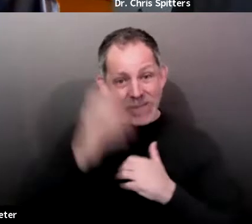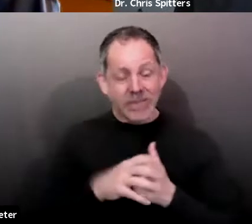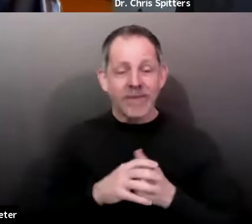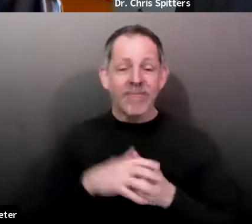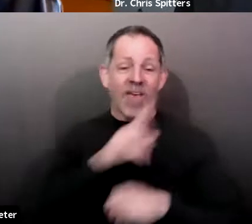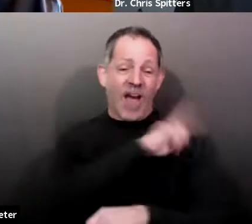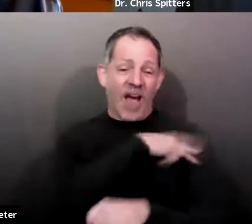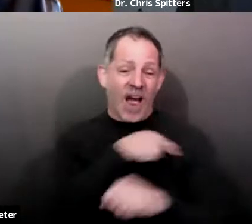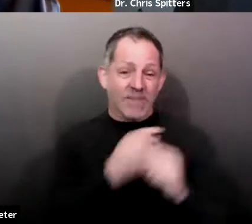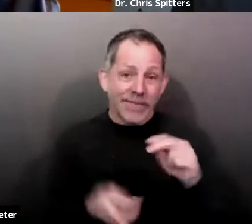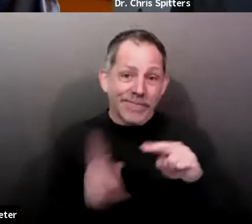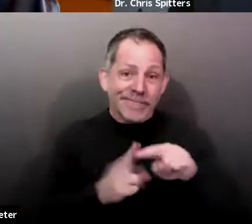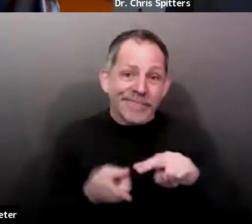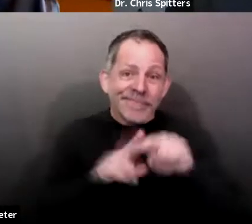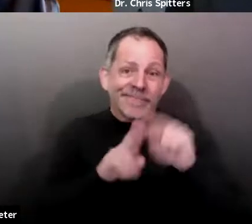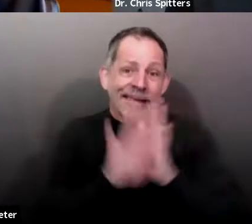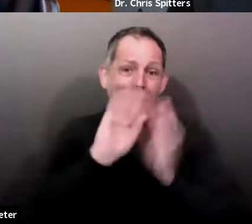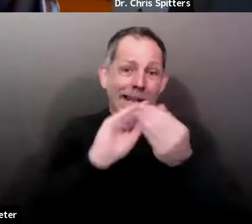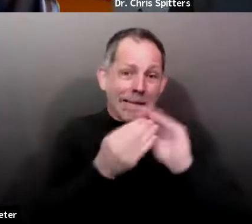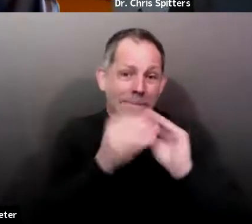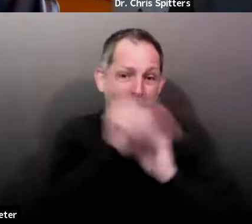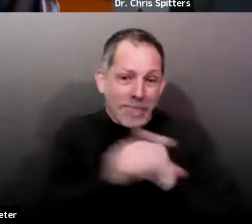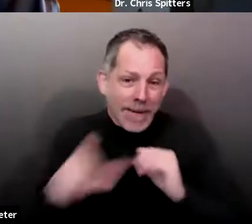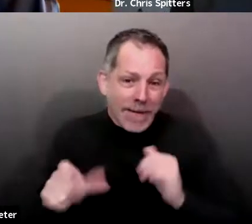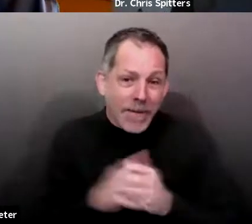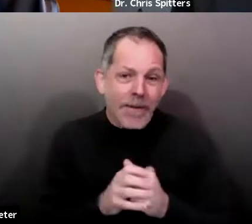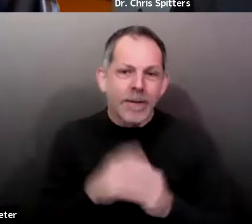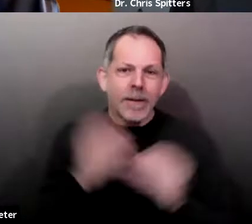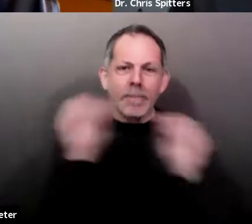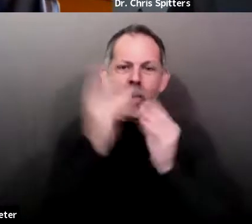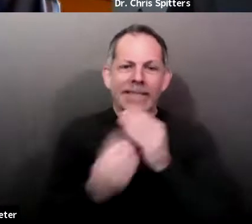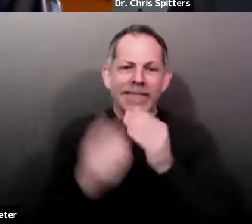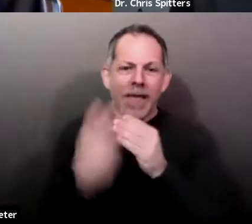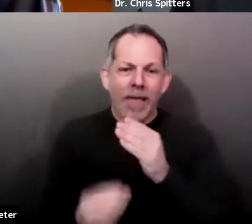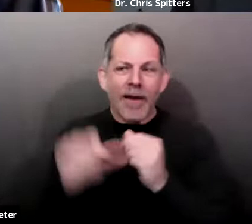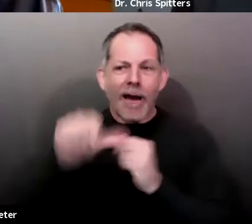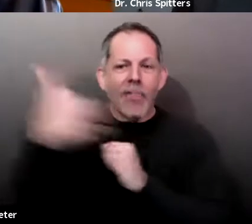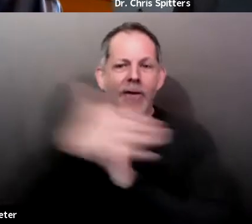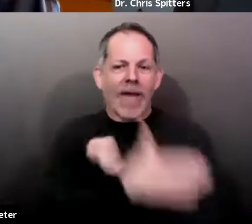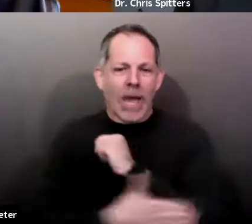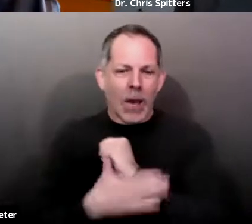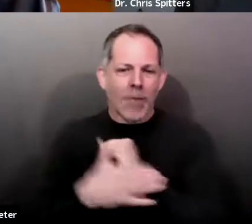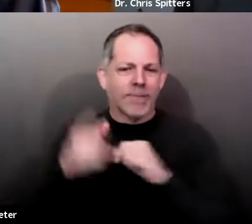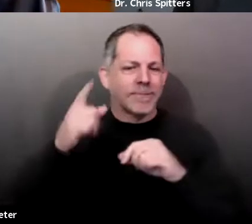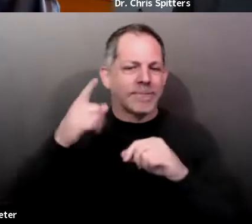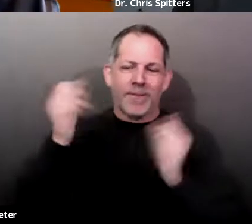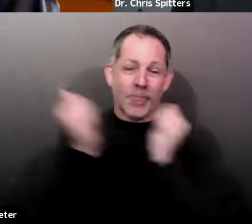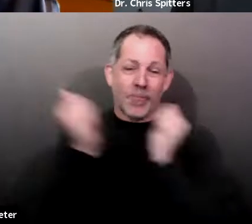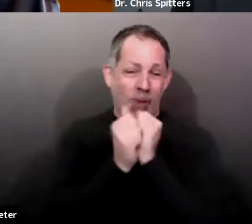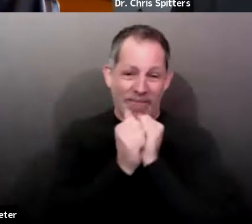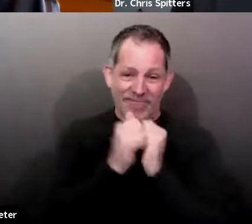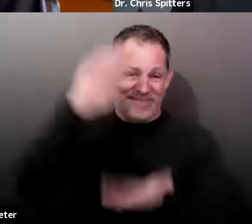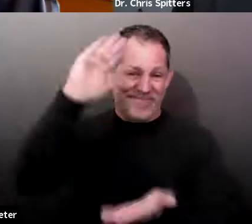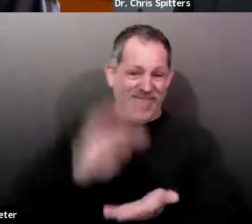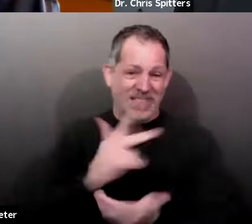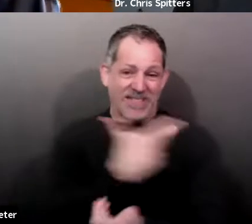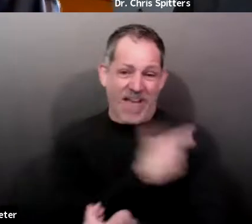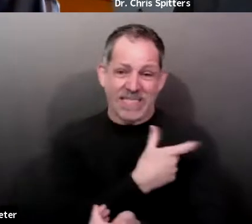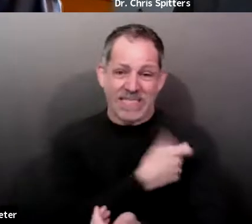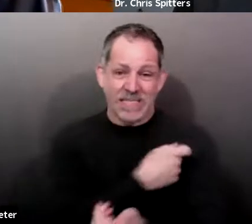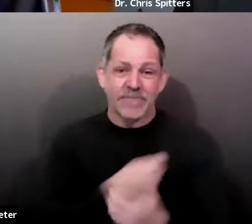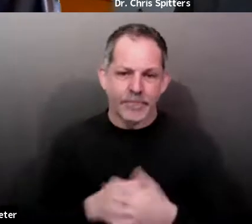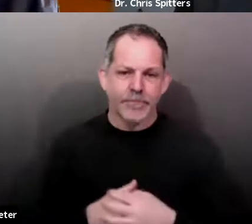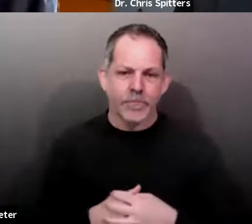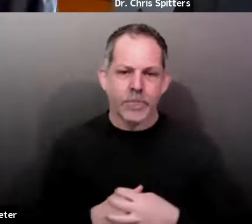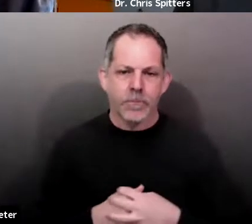good as in other settings and with the other vaccines. So, um, I think it just speaks to the fact that, you know, ultimately,